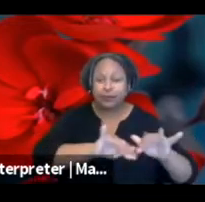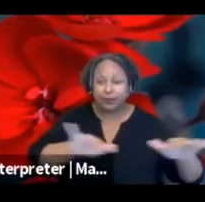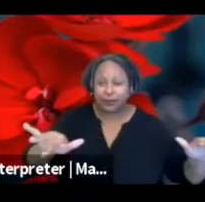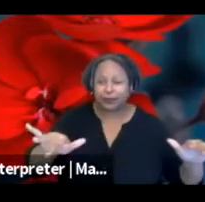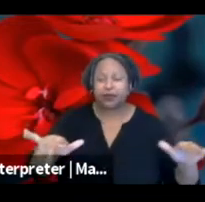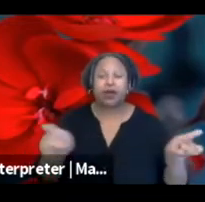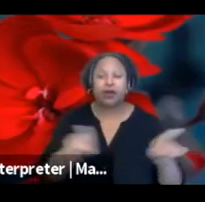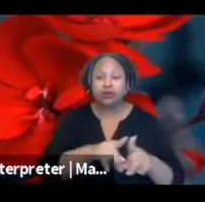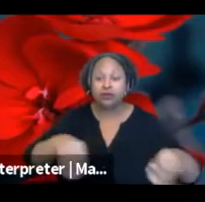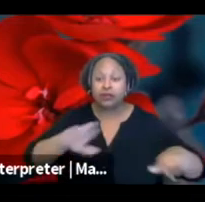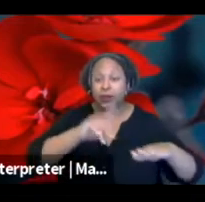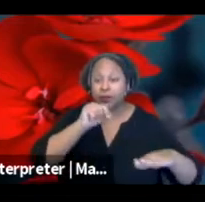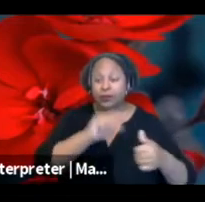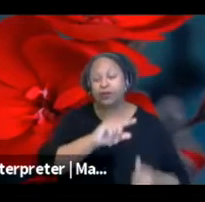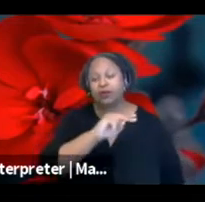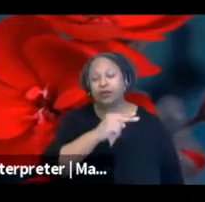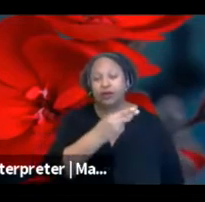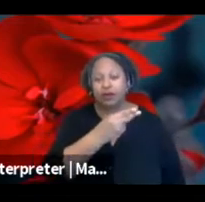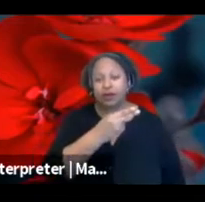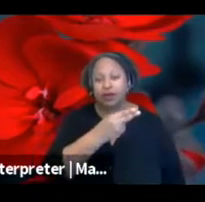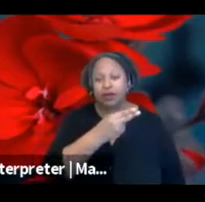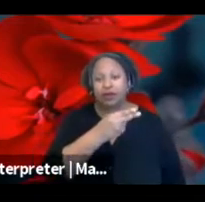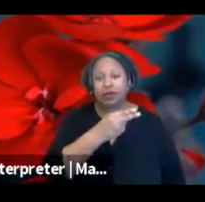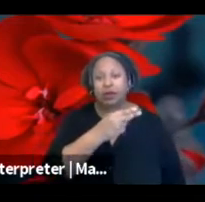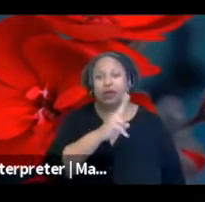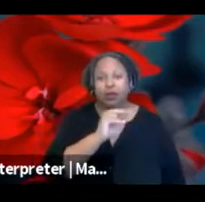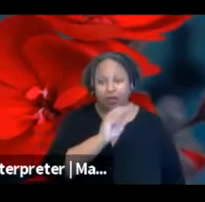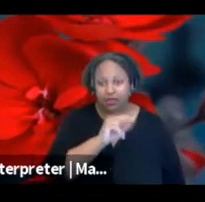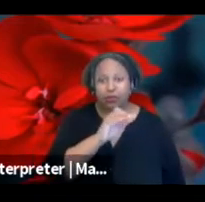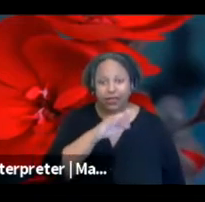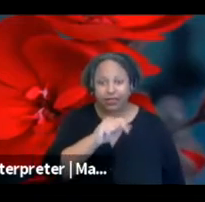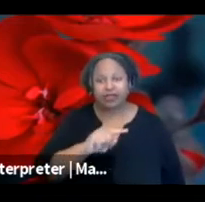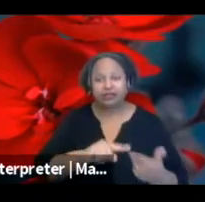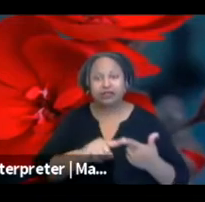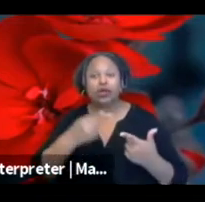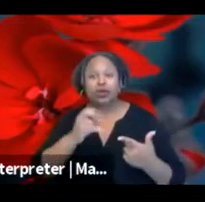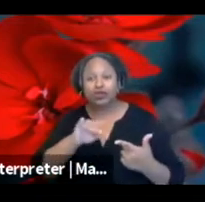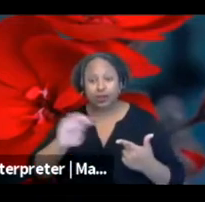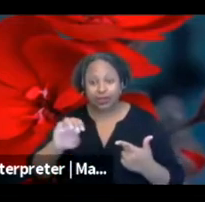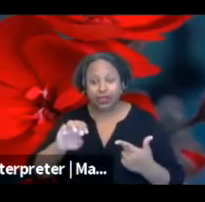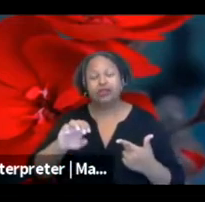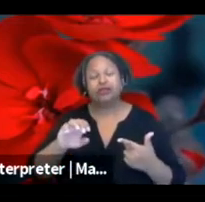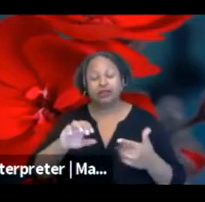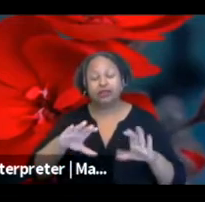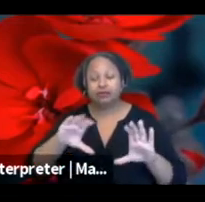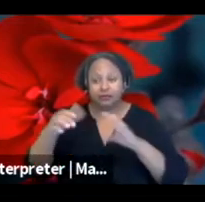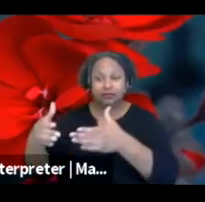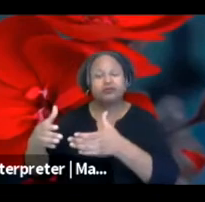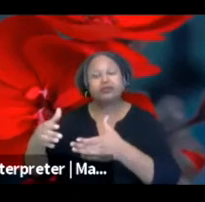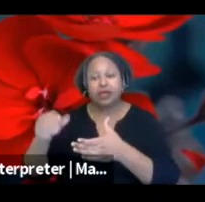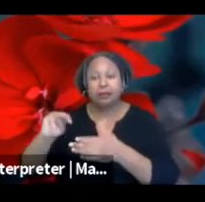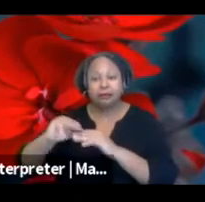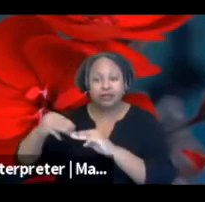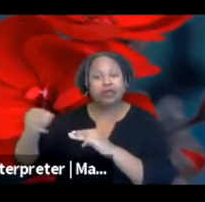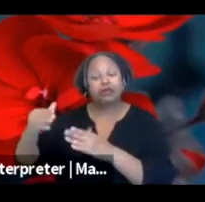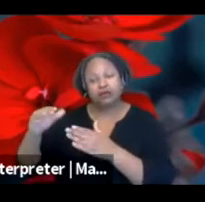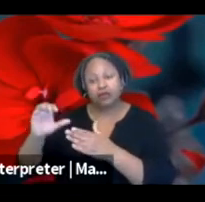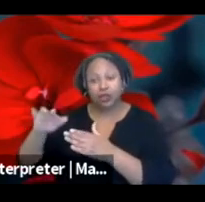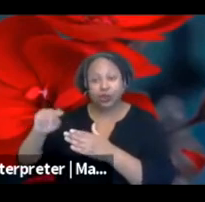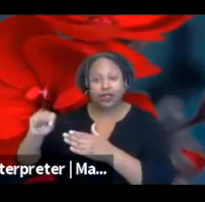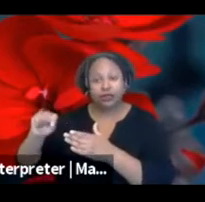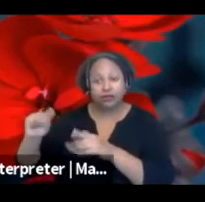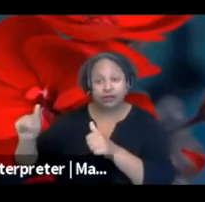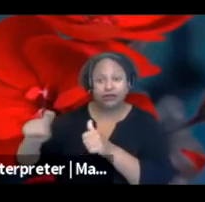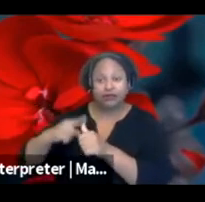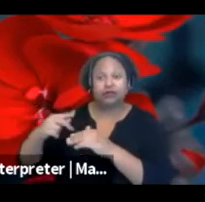Anishinabek Nation, the Haudenosaunee Confederacy, and the Mississauga of the Credit First Nation. Today, Toronto is still home to many Indigenous